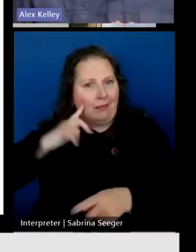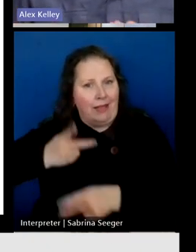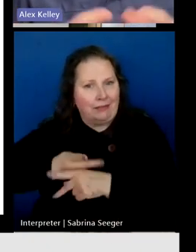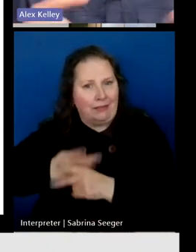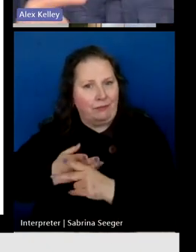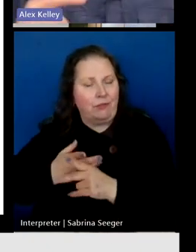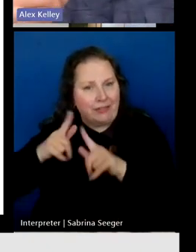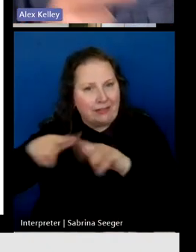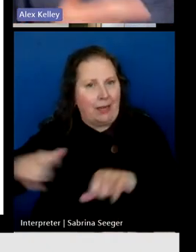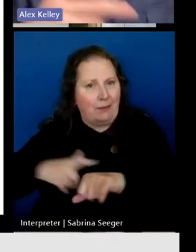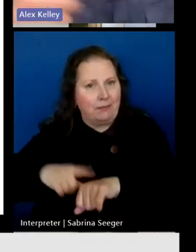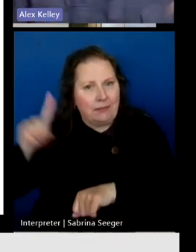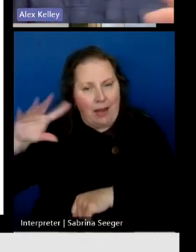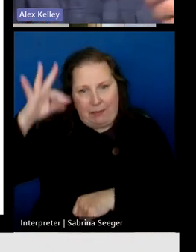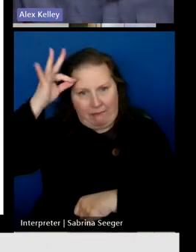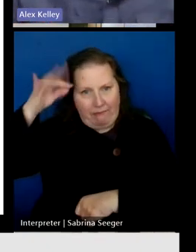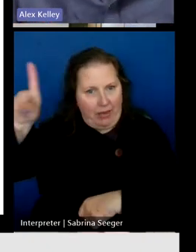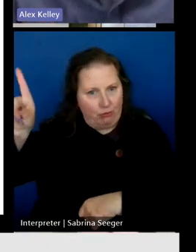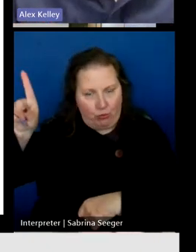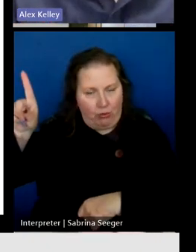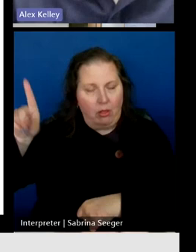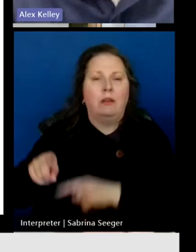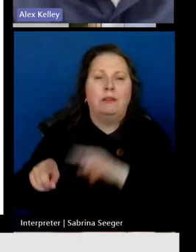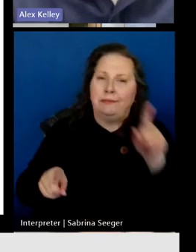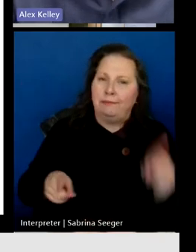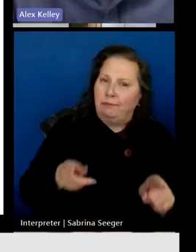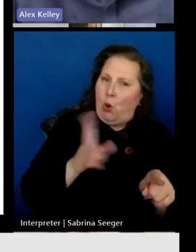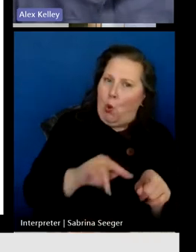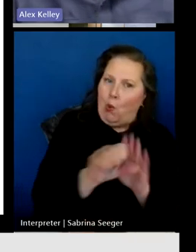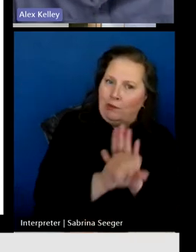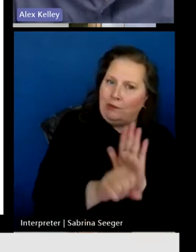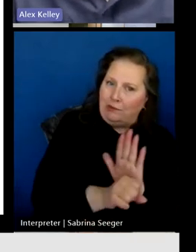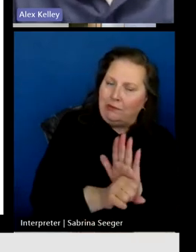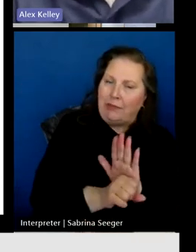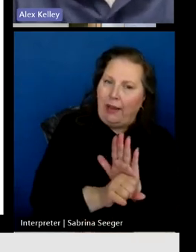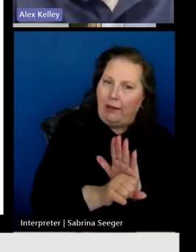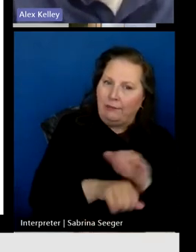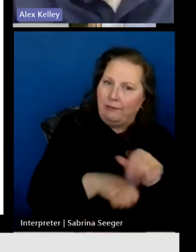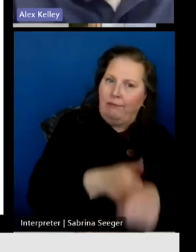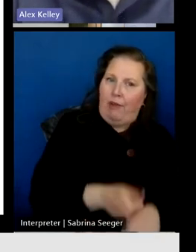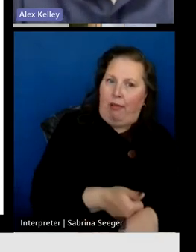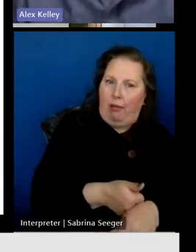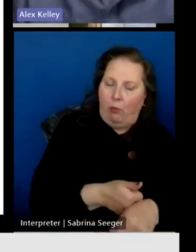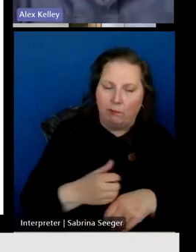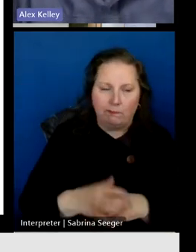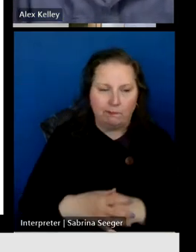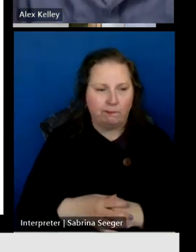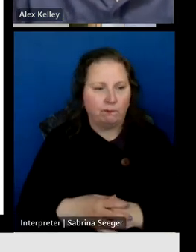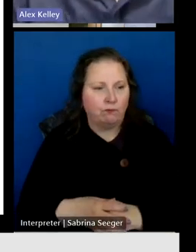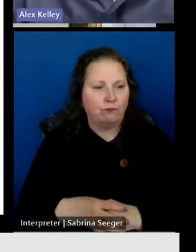simultaneously by that work happening over at the Vermont Community Broadband Board.